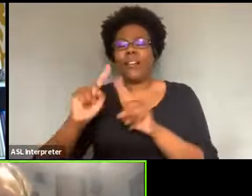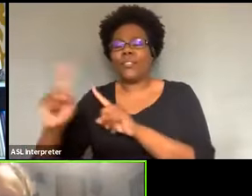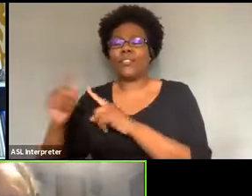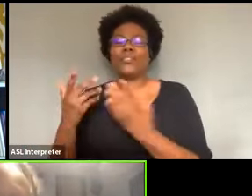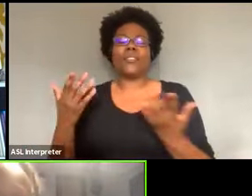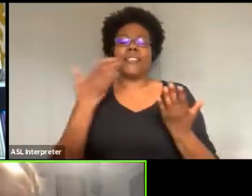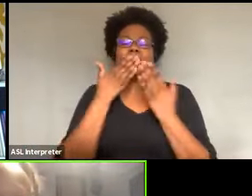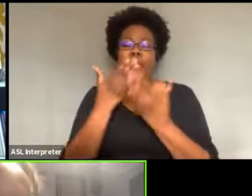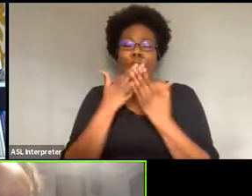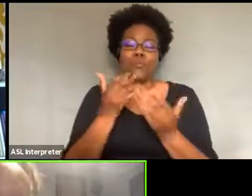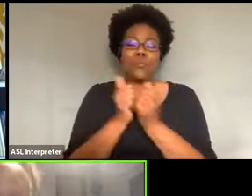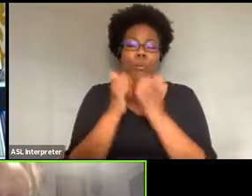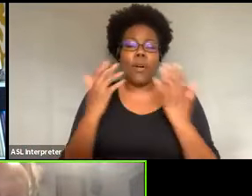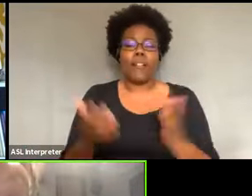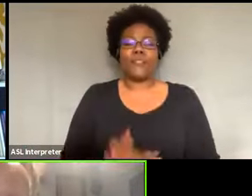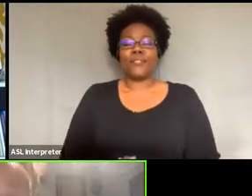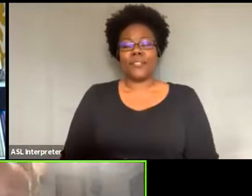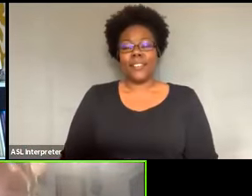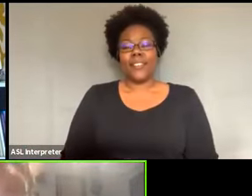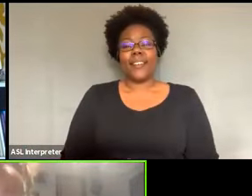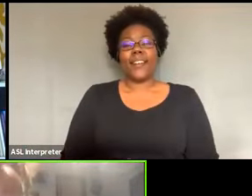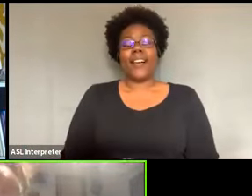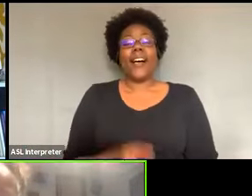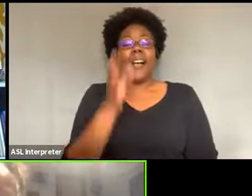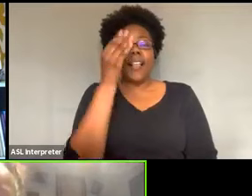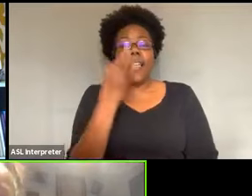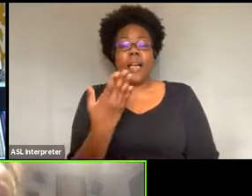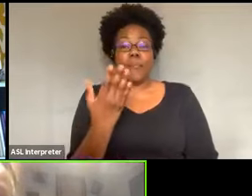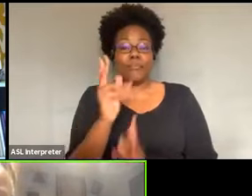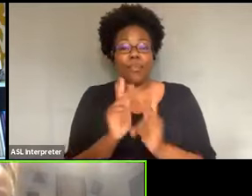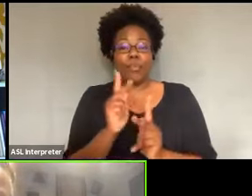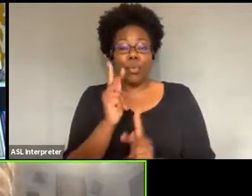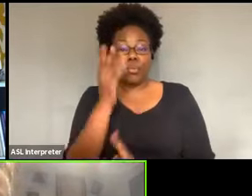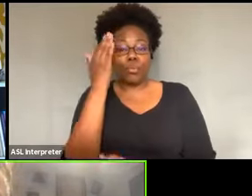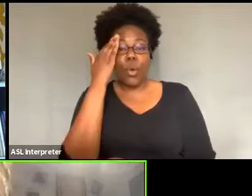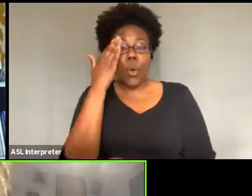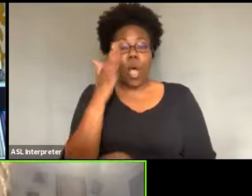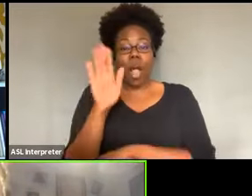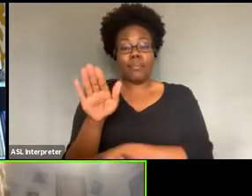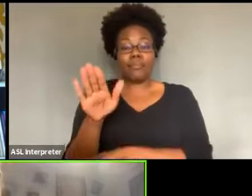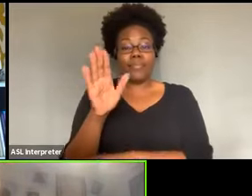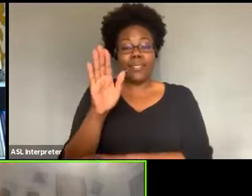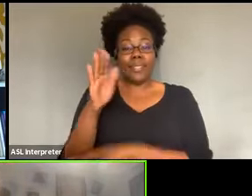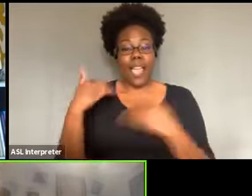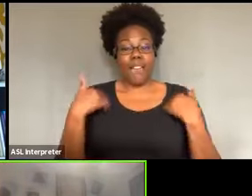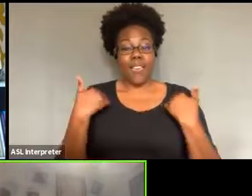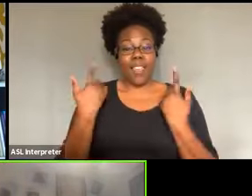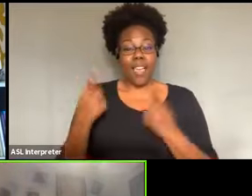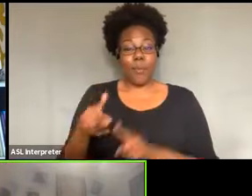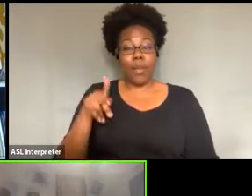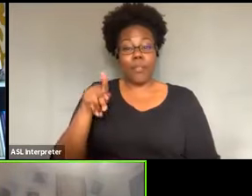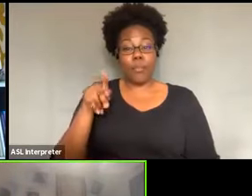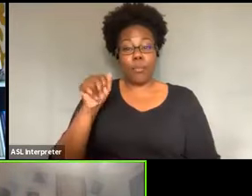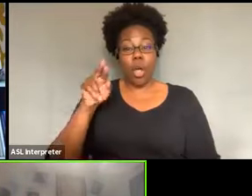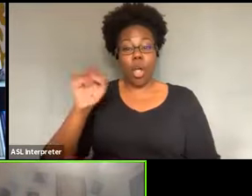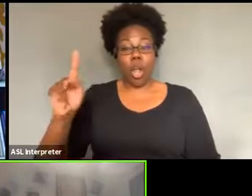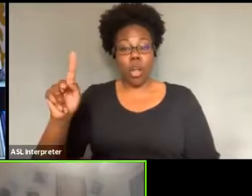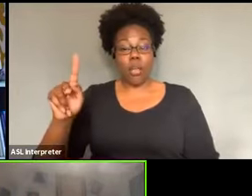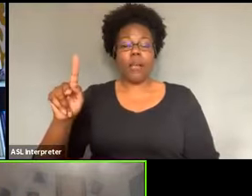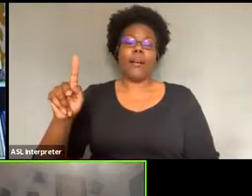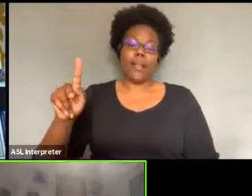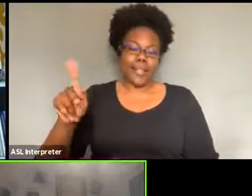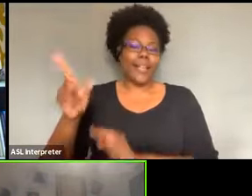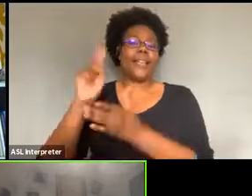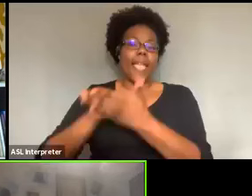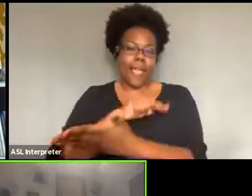let people know that our evening event at the park at Quincy Douglas has been canceled. We are real